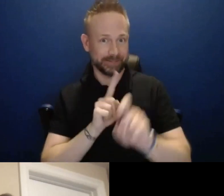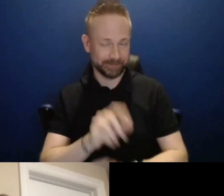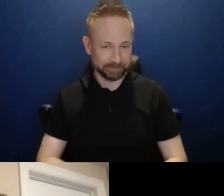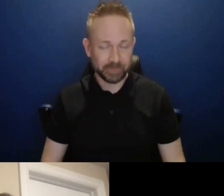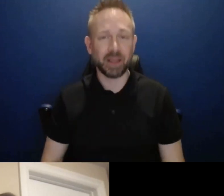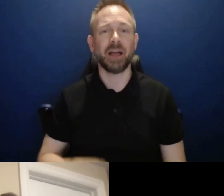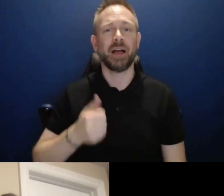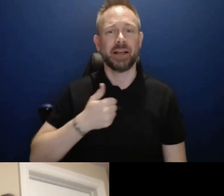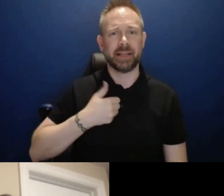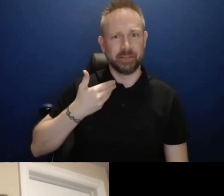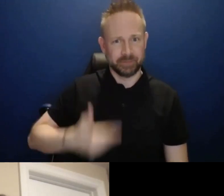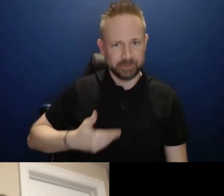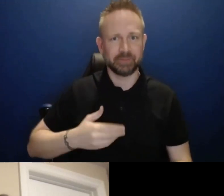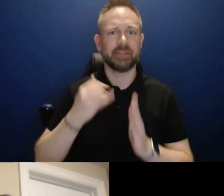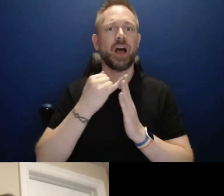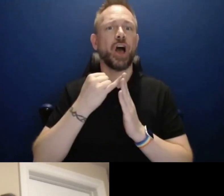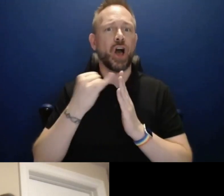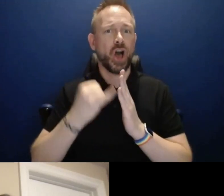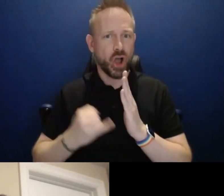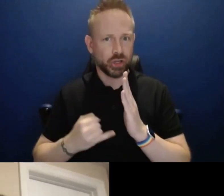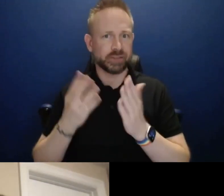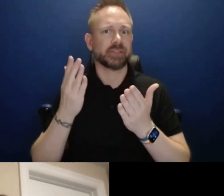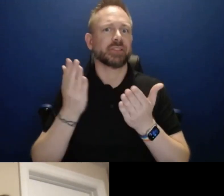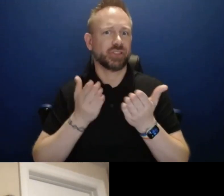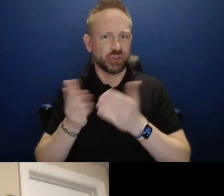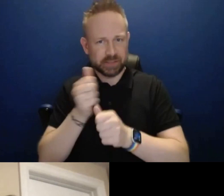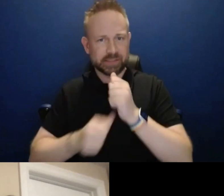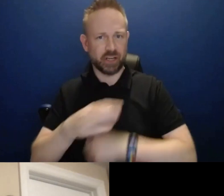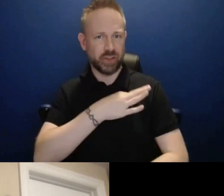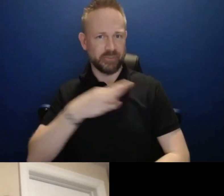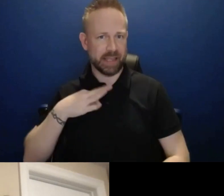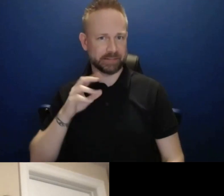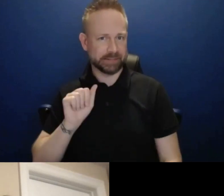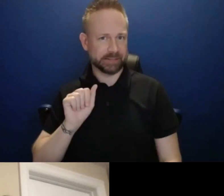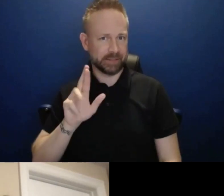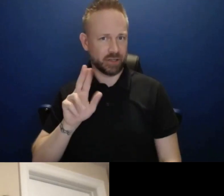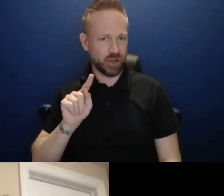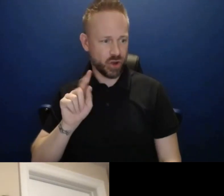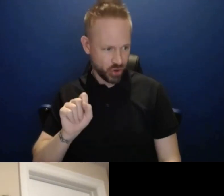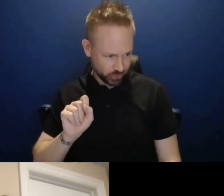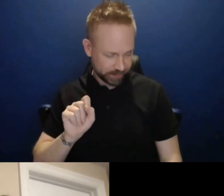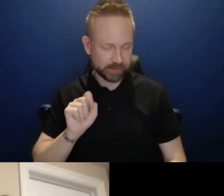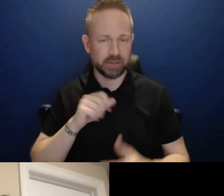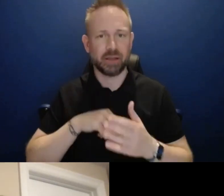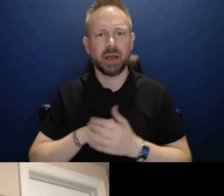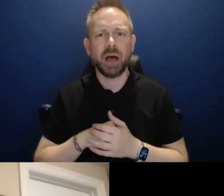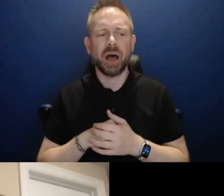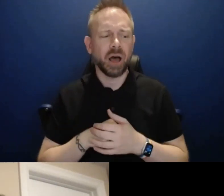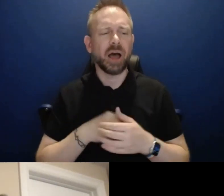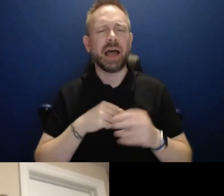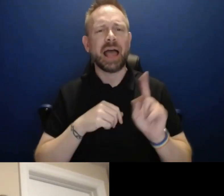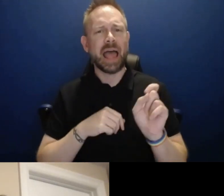from the arts resource center, which is a service unit within the faculty of arts. I have actually two questions.